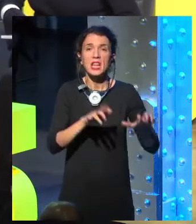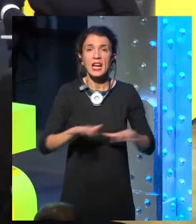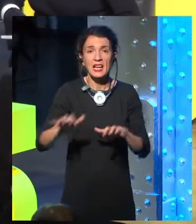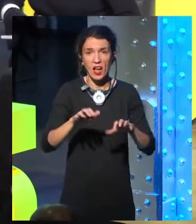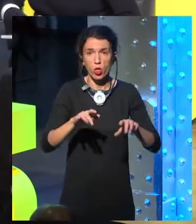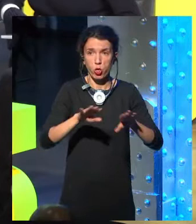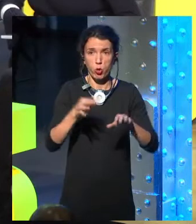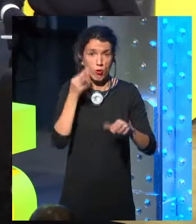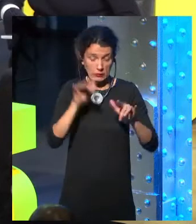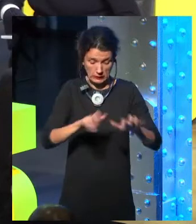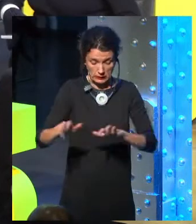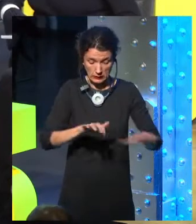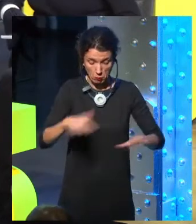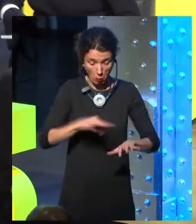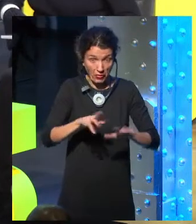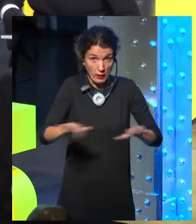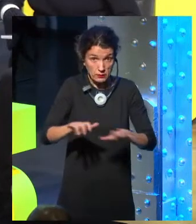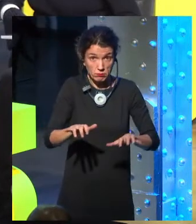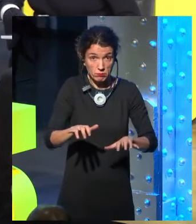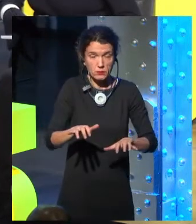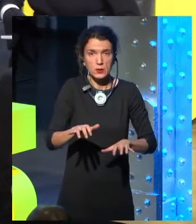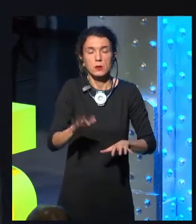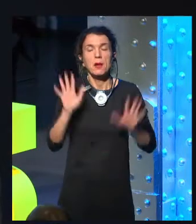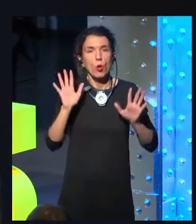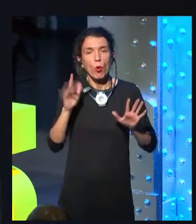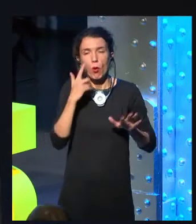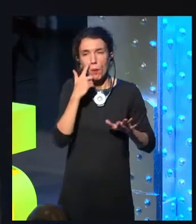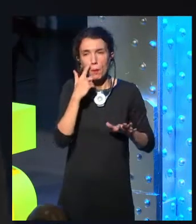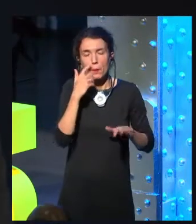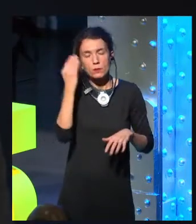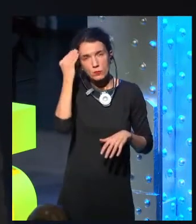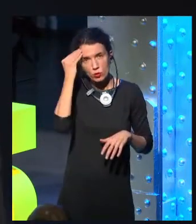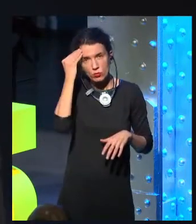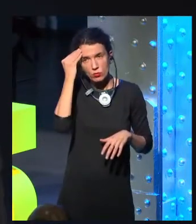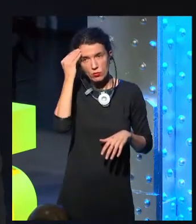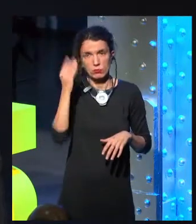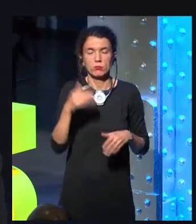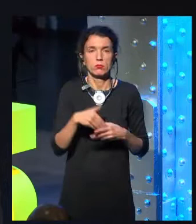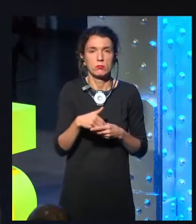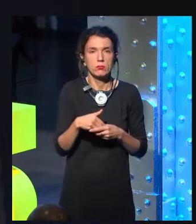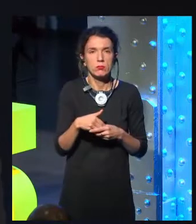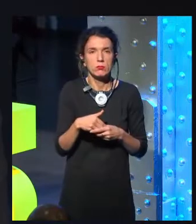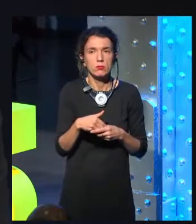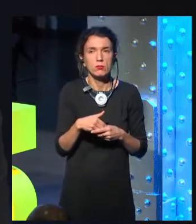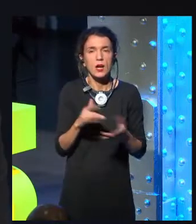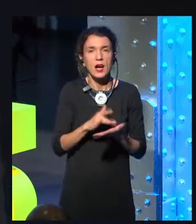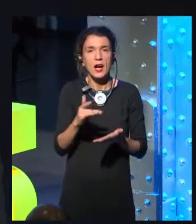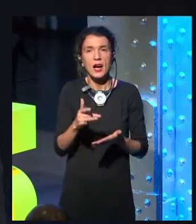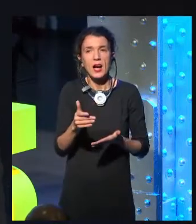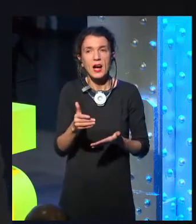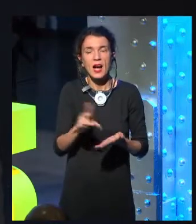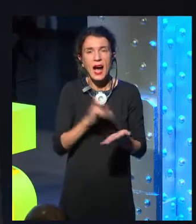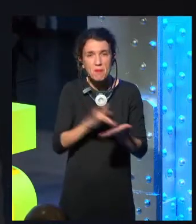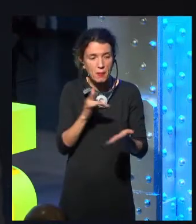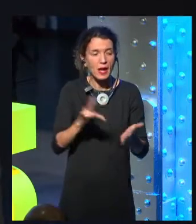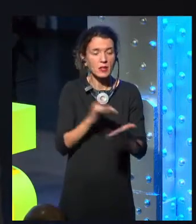I don't think the iPad really is that anymore. It's an entertainment device. So I